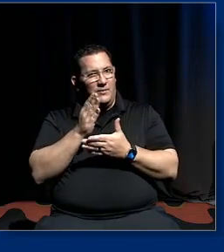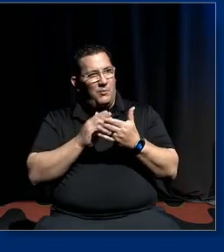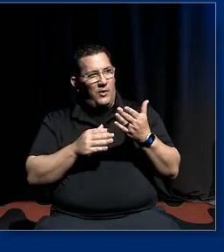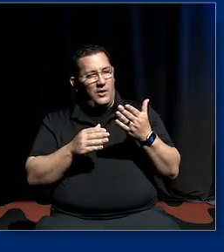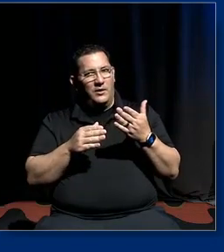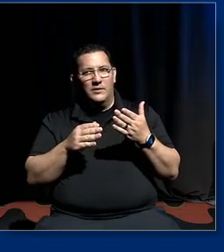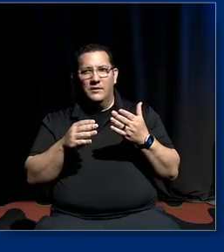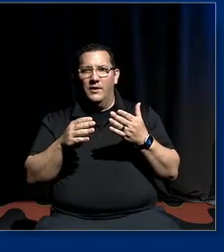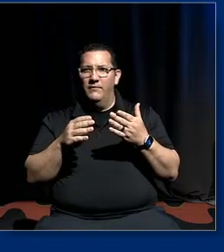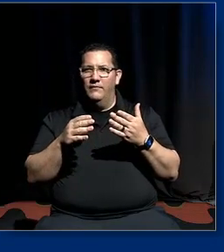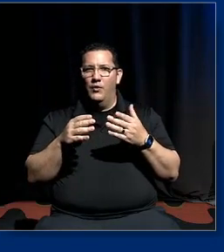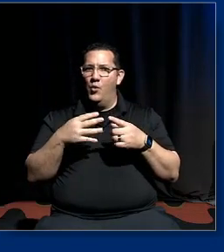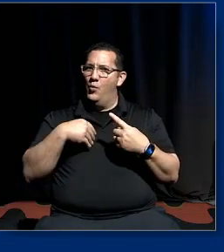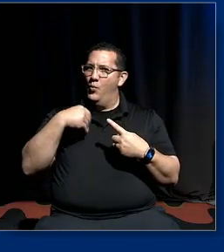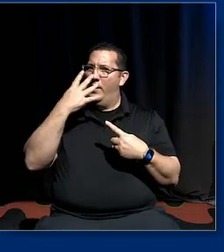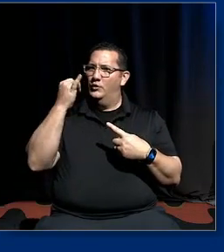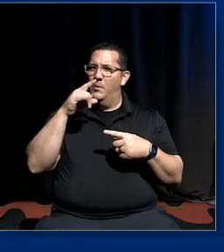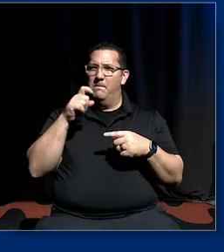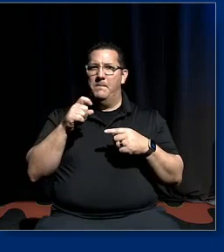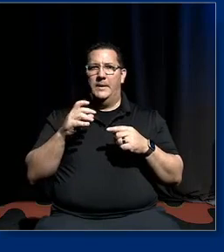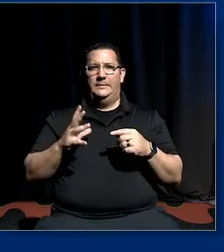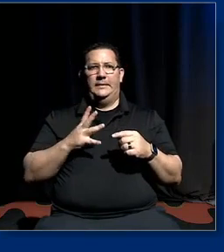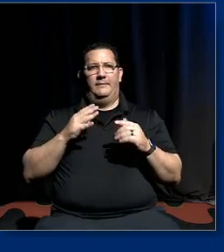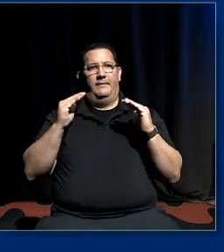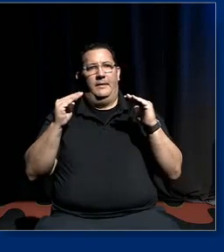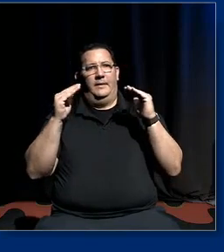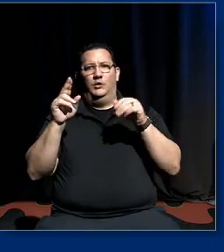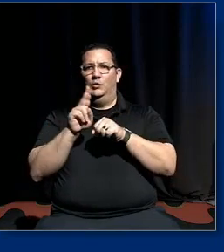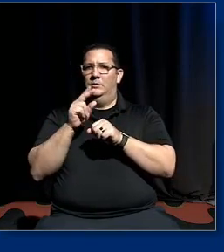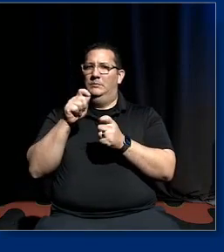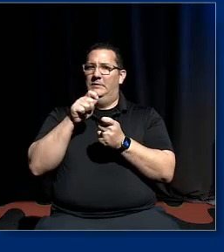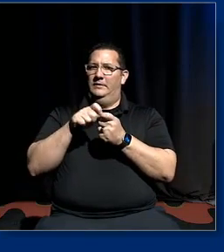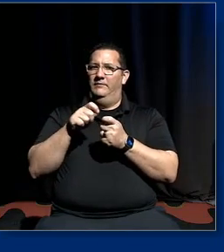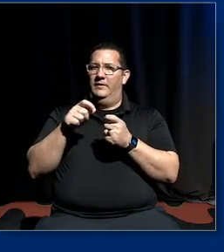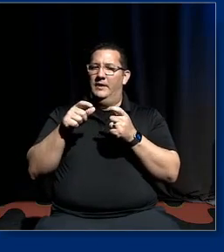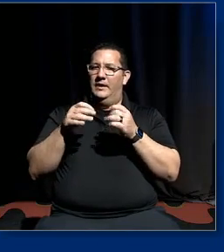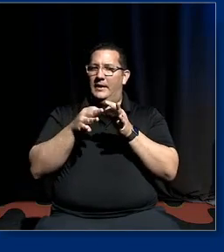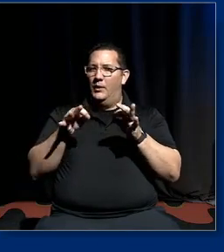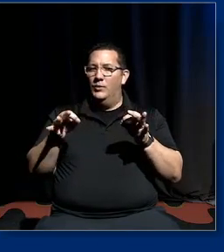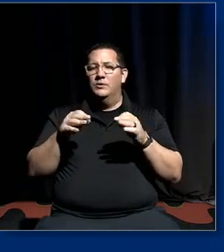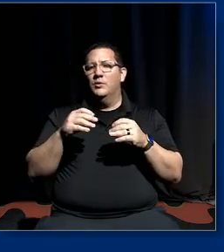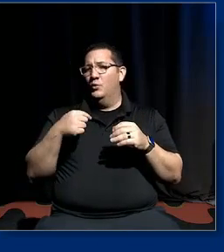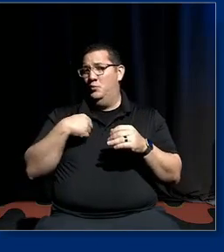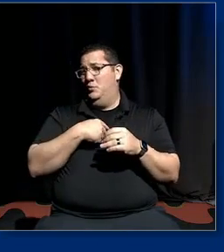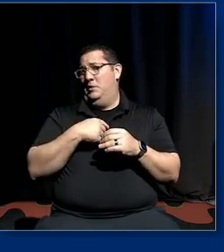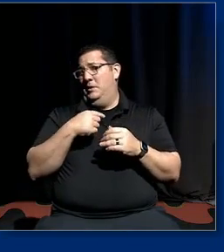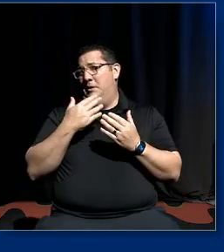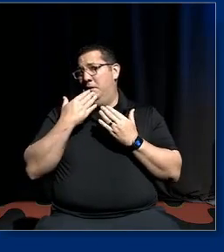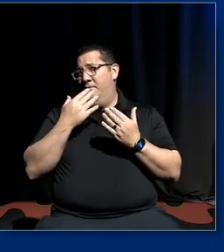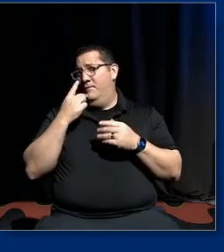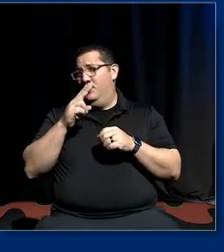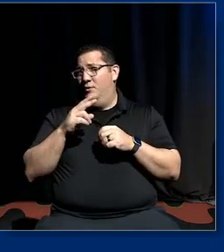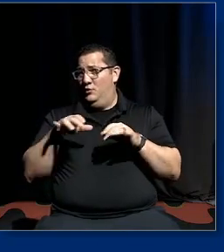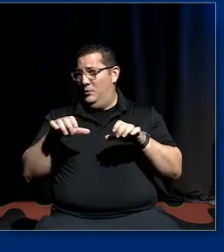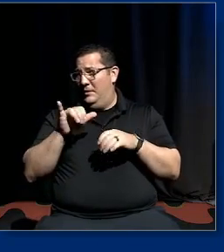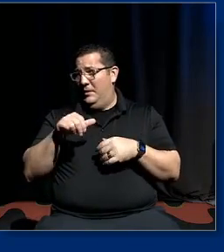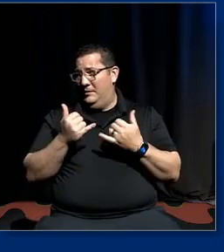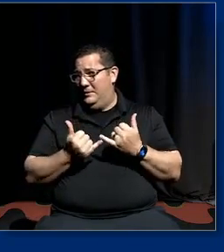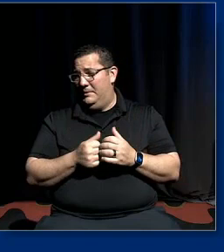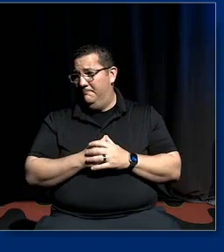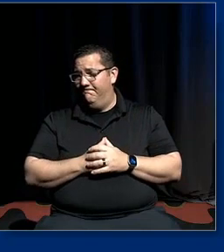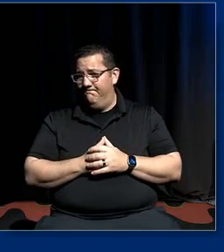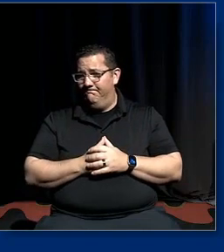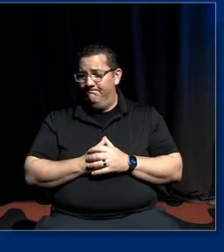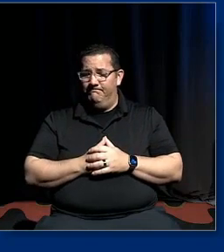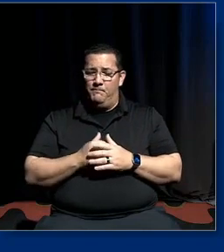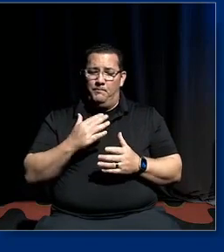dignified and to to use a certain language so we appreciate you breaking out of that even in your in your conversation today so just my job